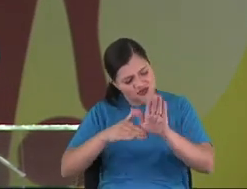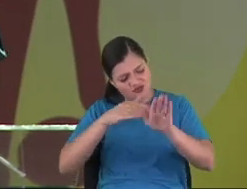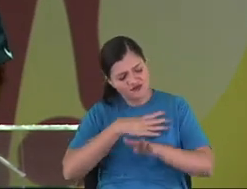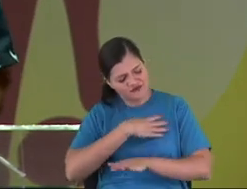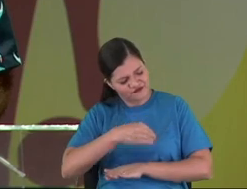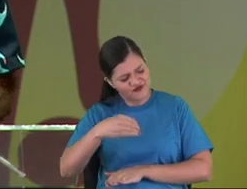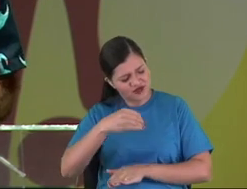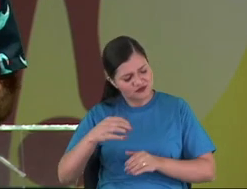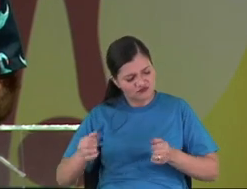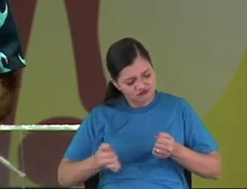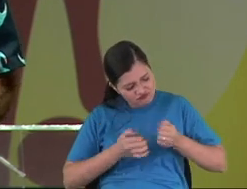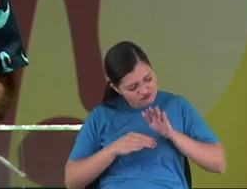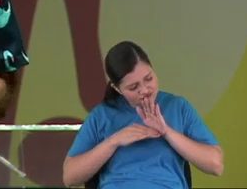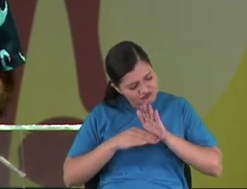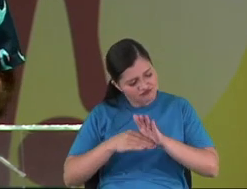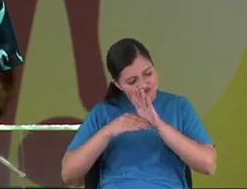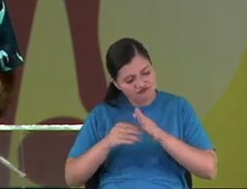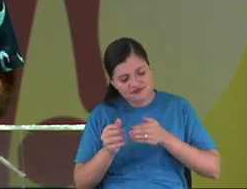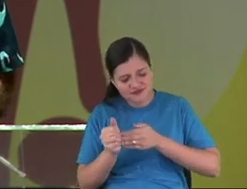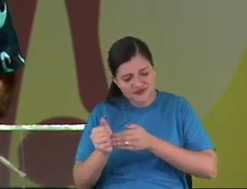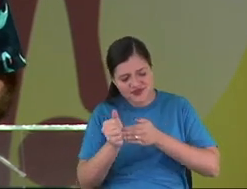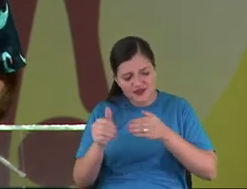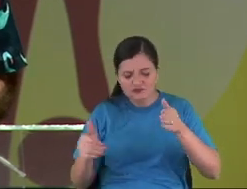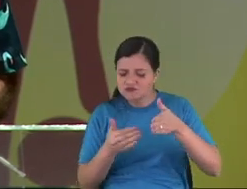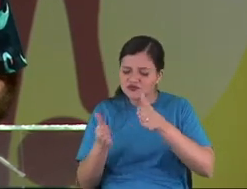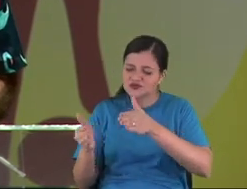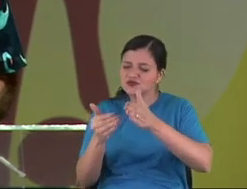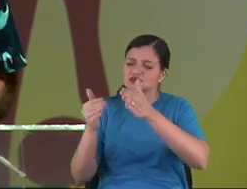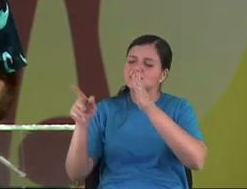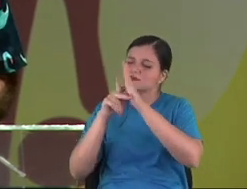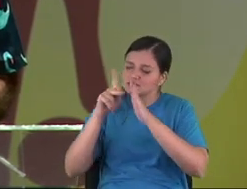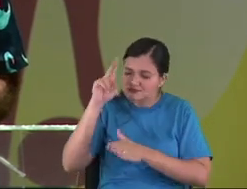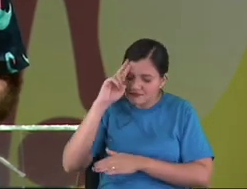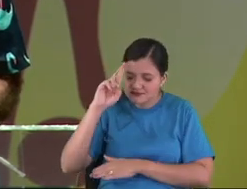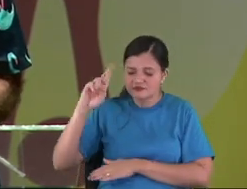with them, to put them in your way, God,